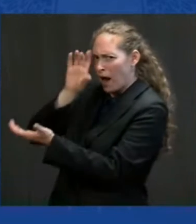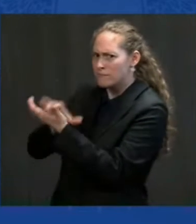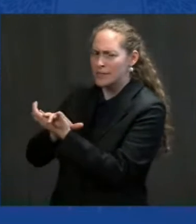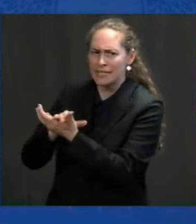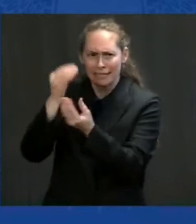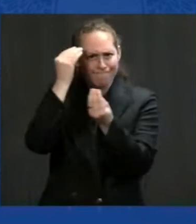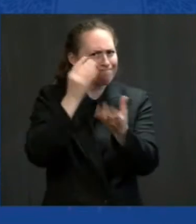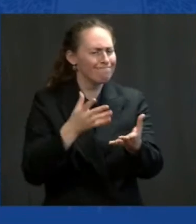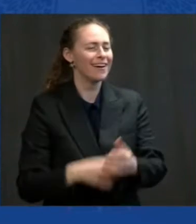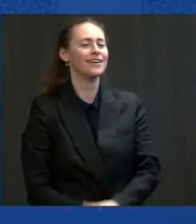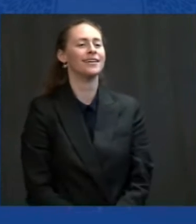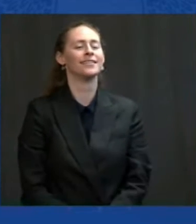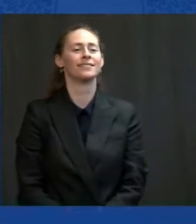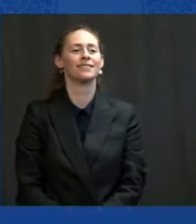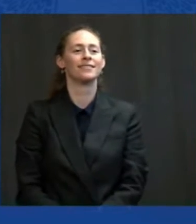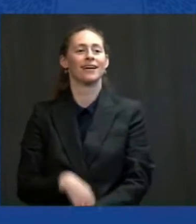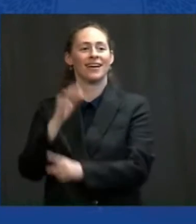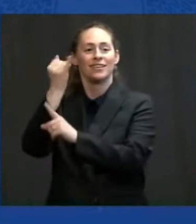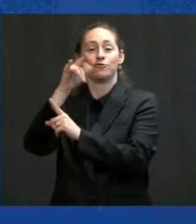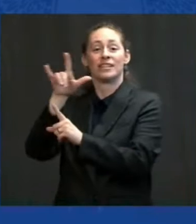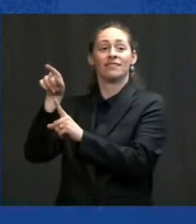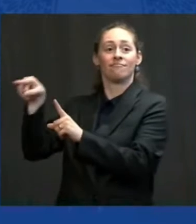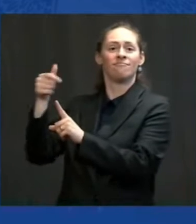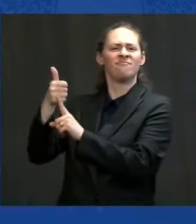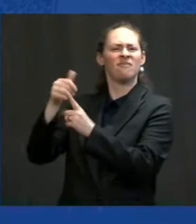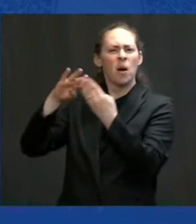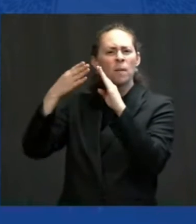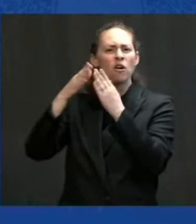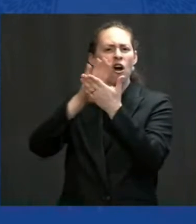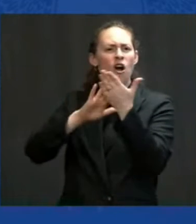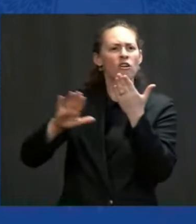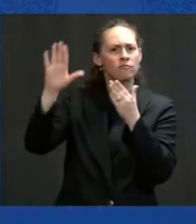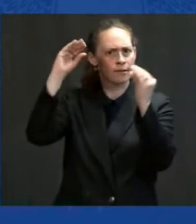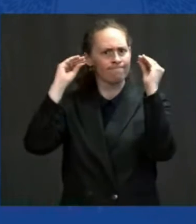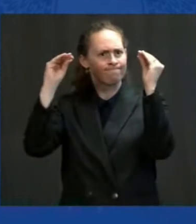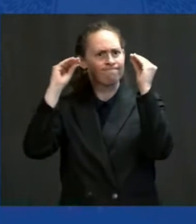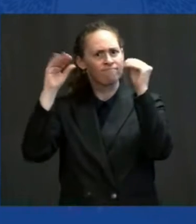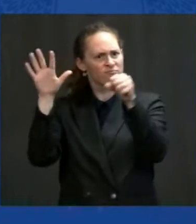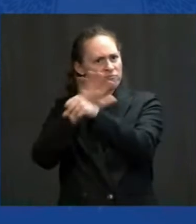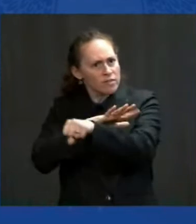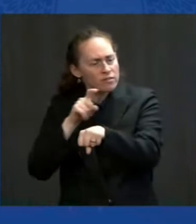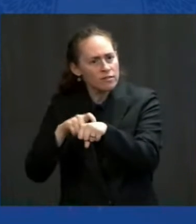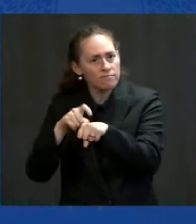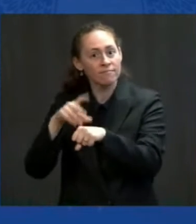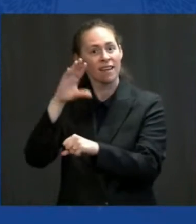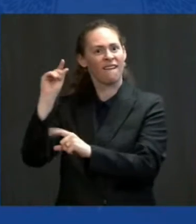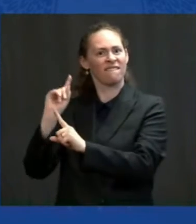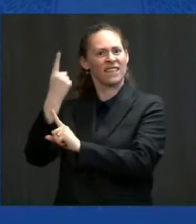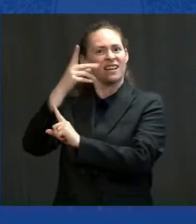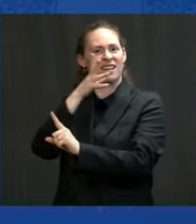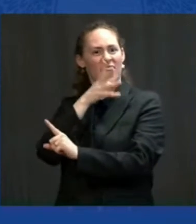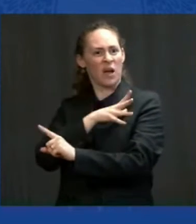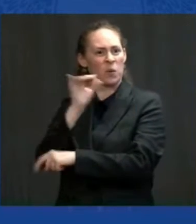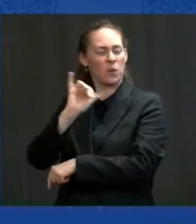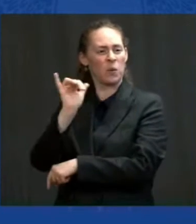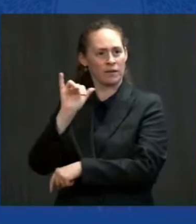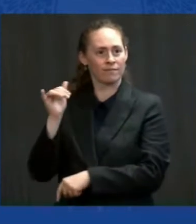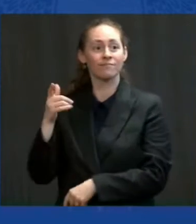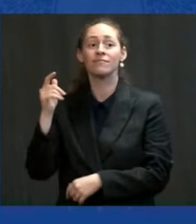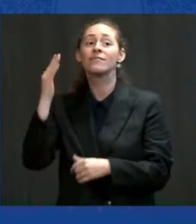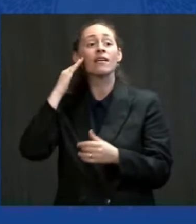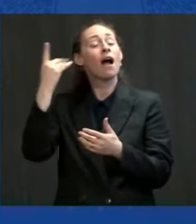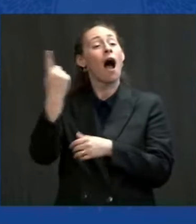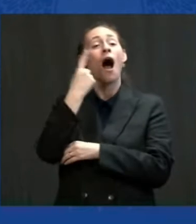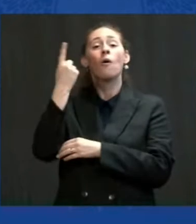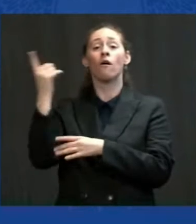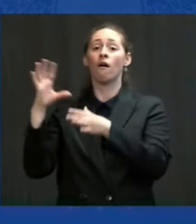full-time community college professor while being the First Lady — she often says any nation that out-educates us is going to out